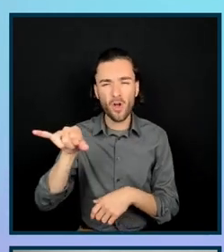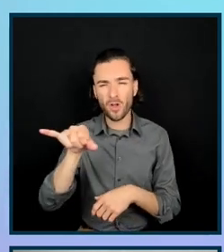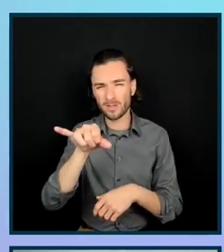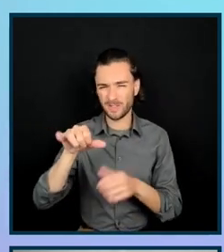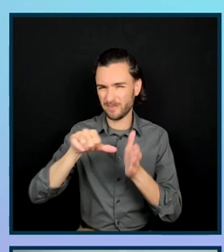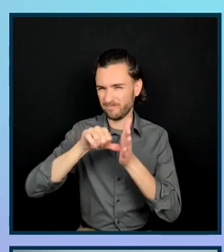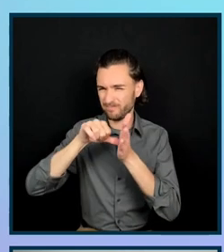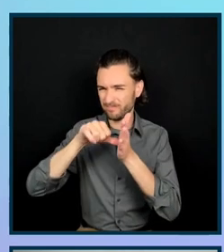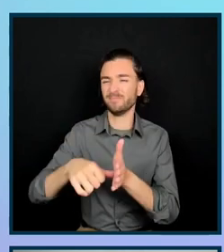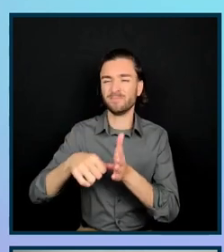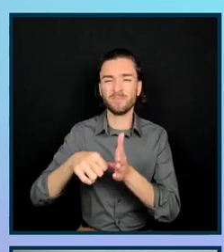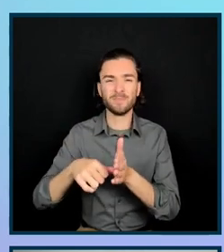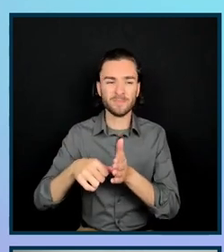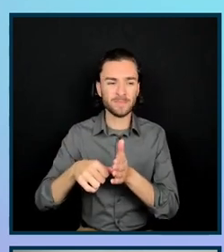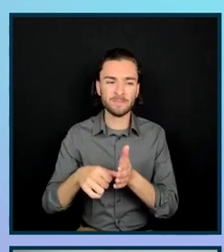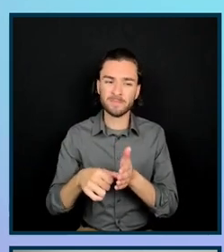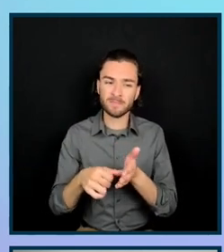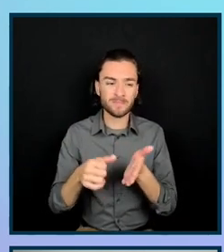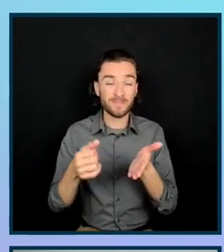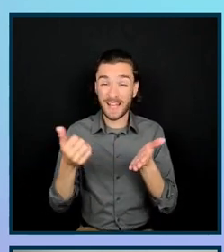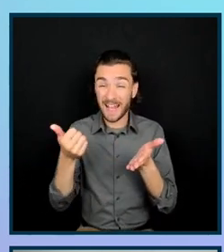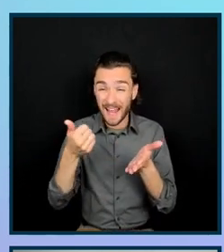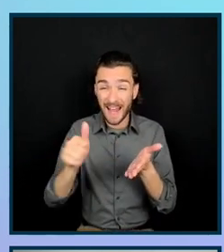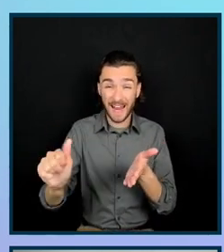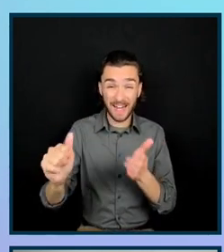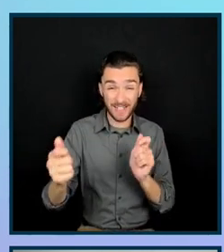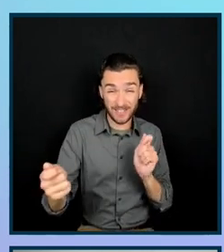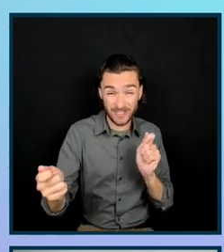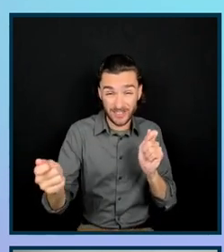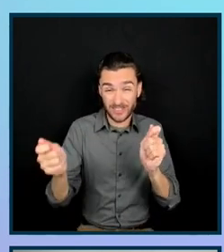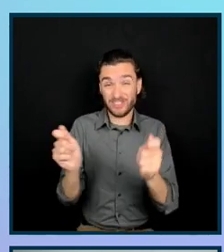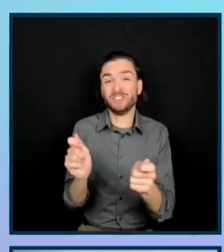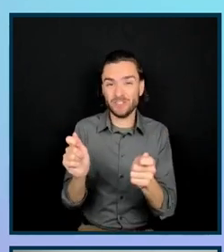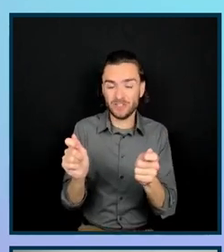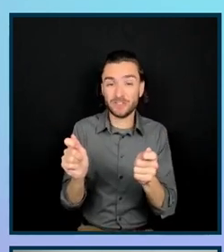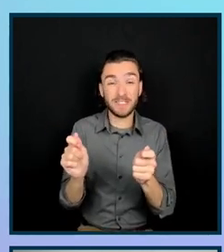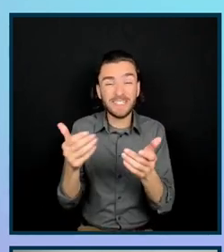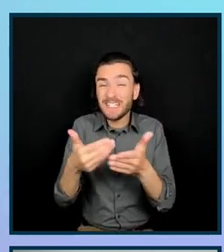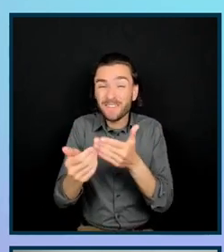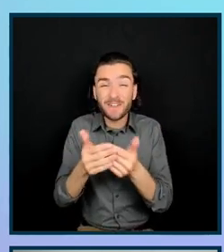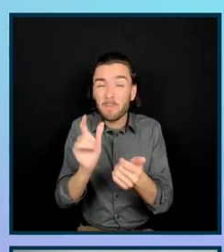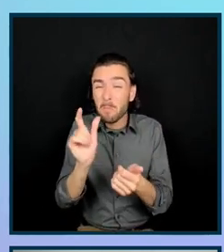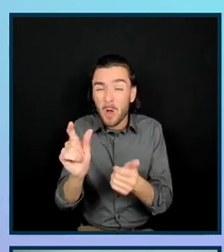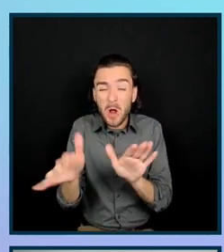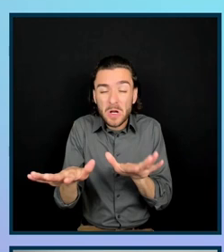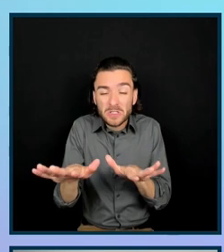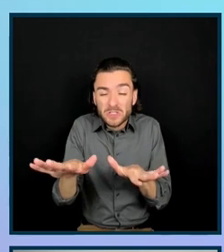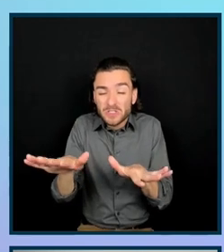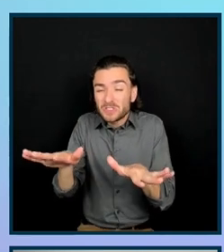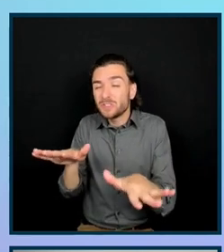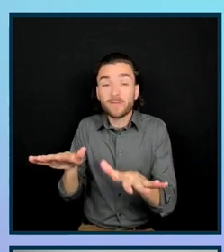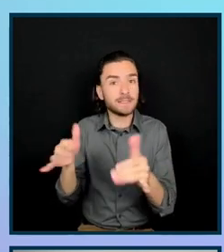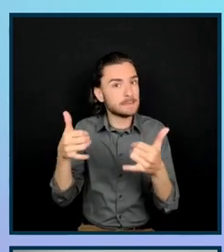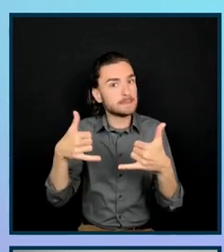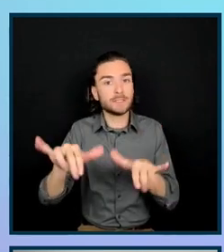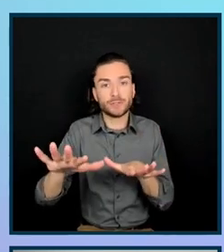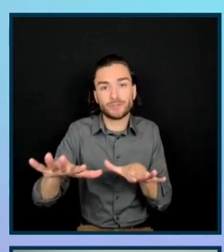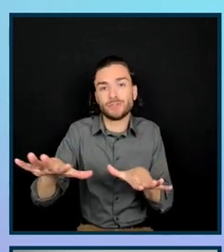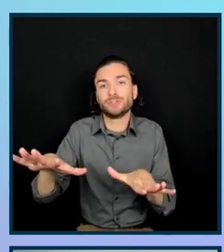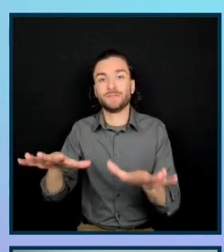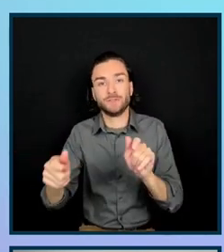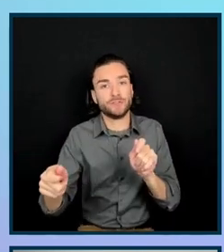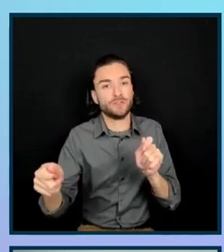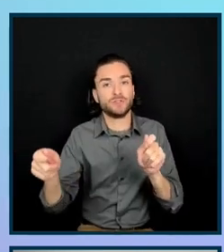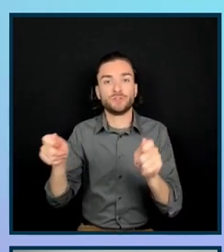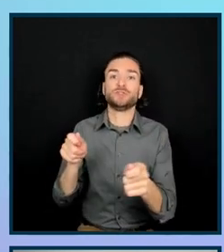small shift left is still a shift left. We talk a lot about creating user experiences with people with